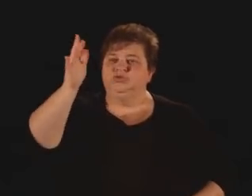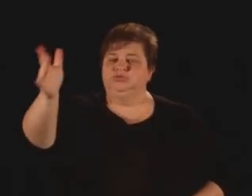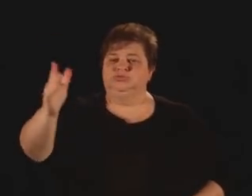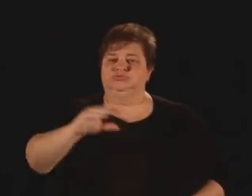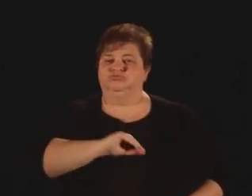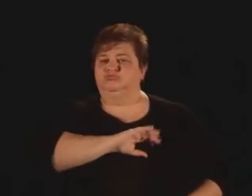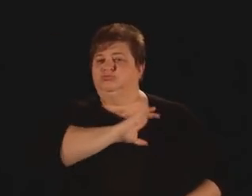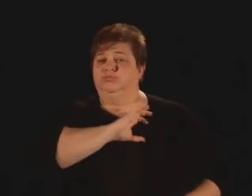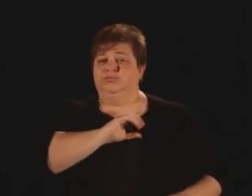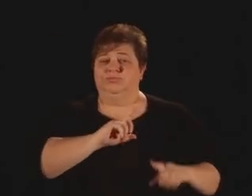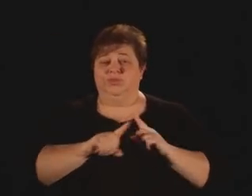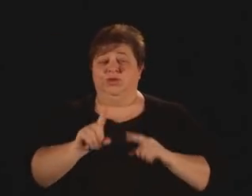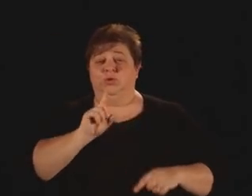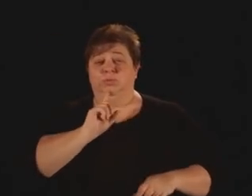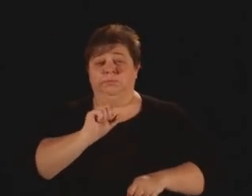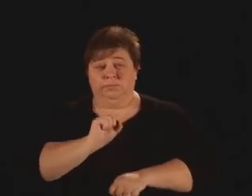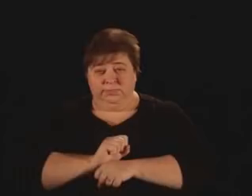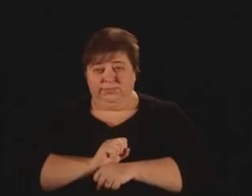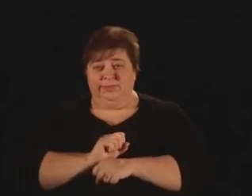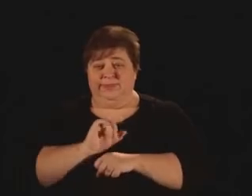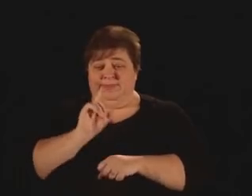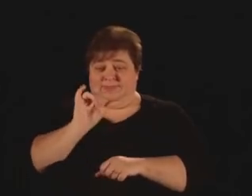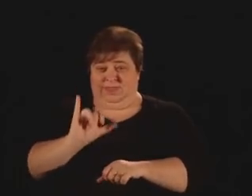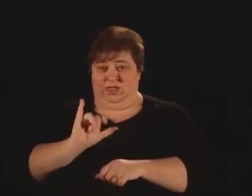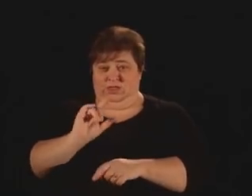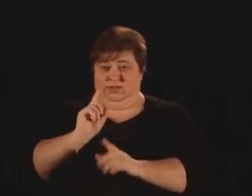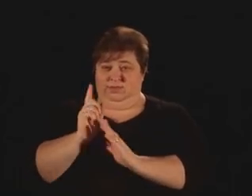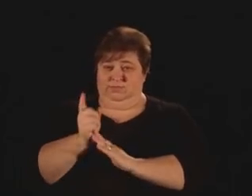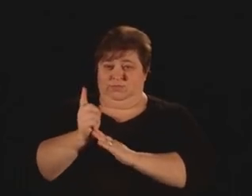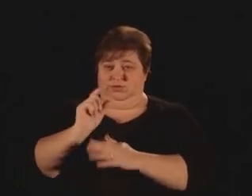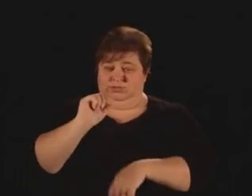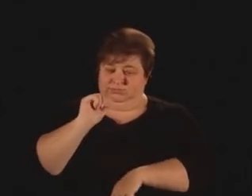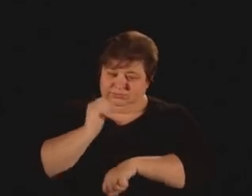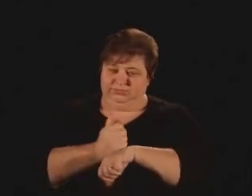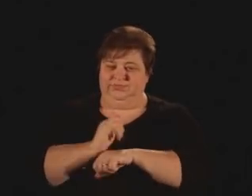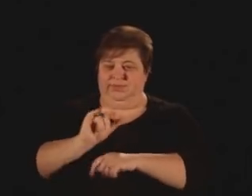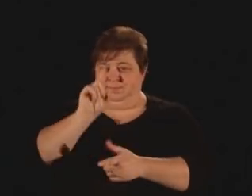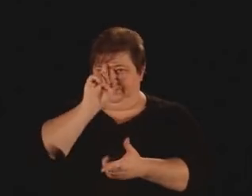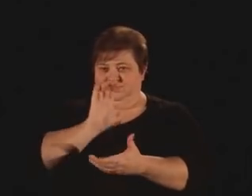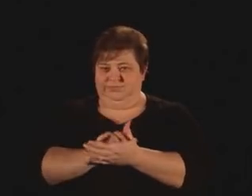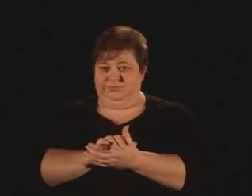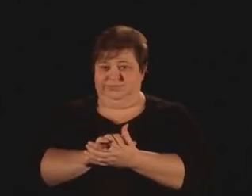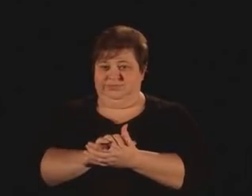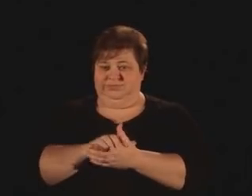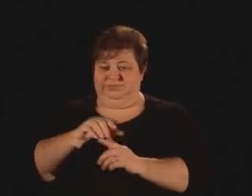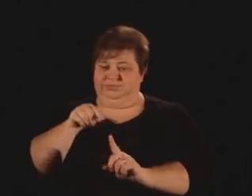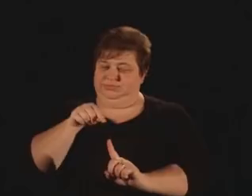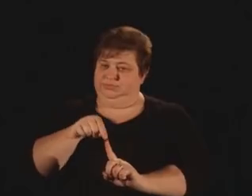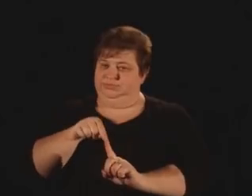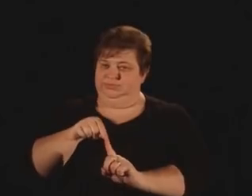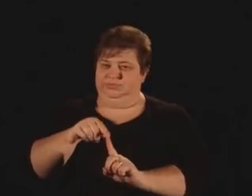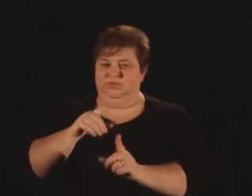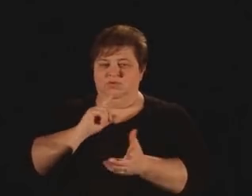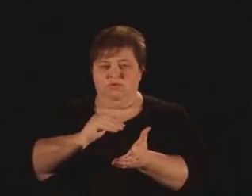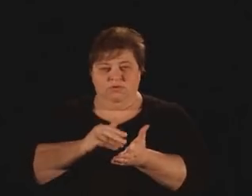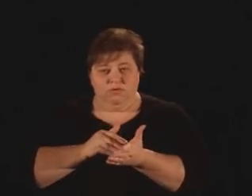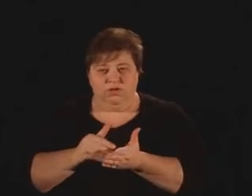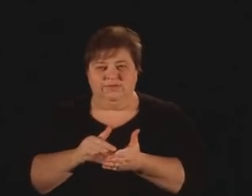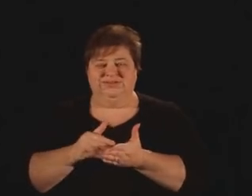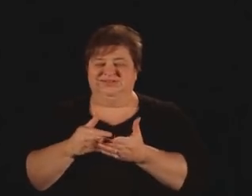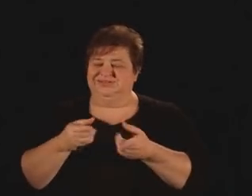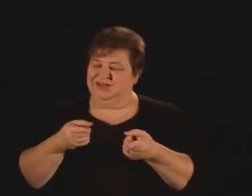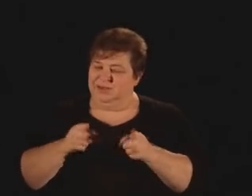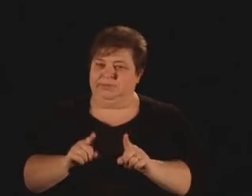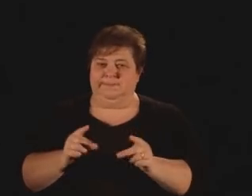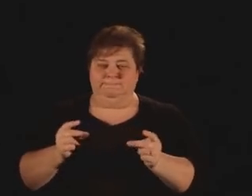But the actual formation of a belief is a different matter altogether. The actual formation often takes place instantly. And